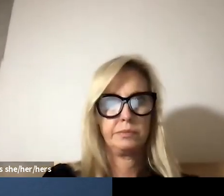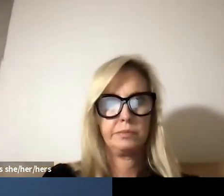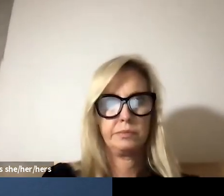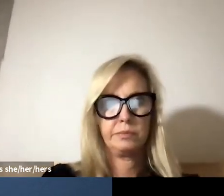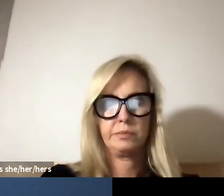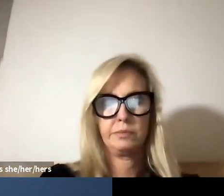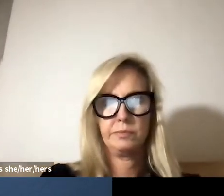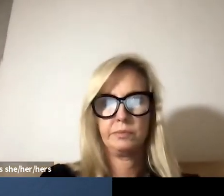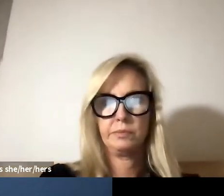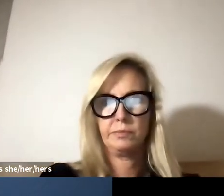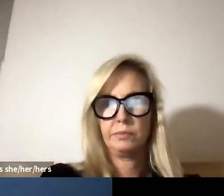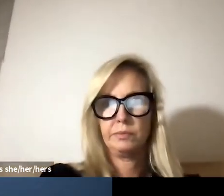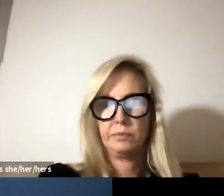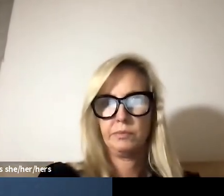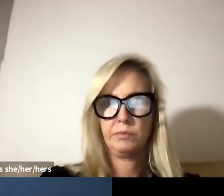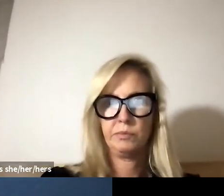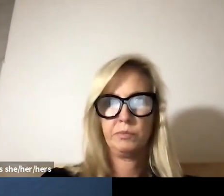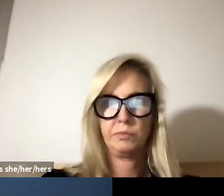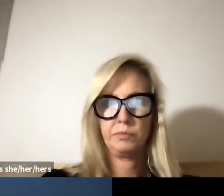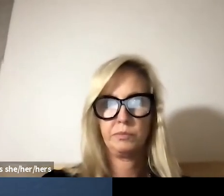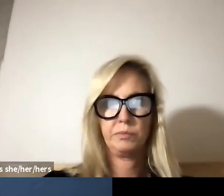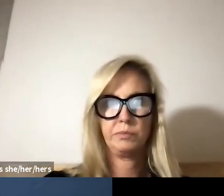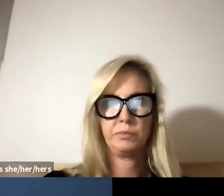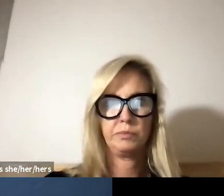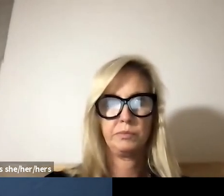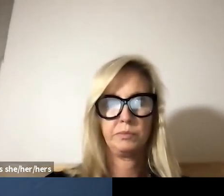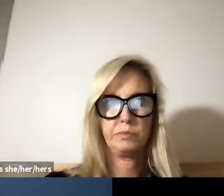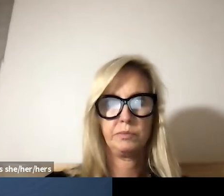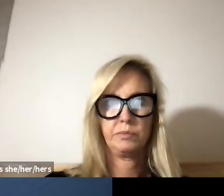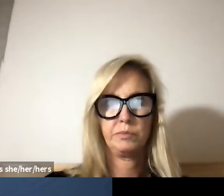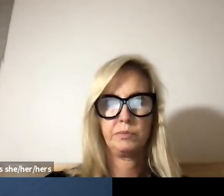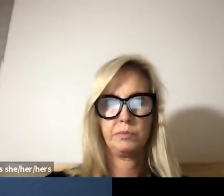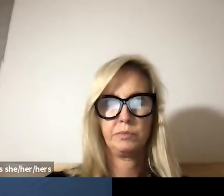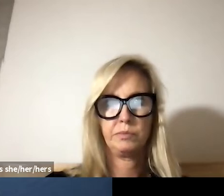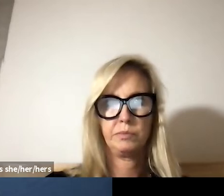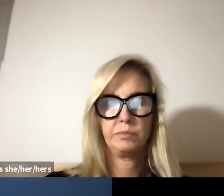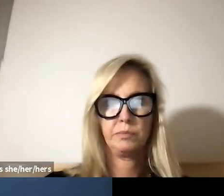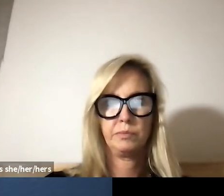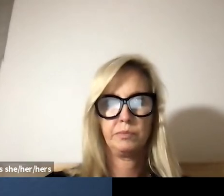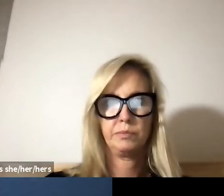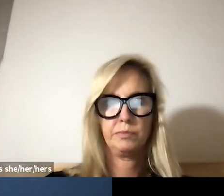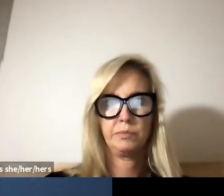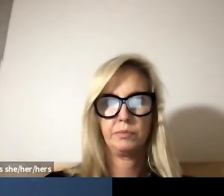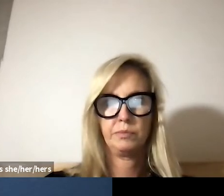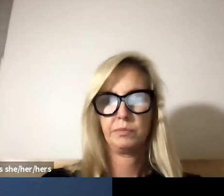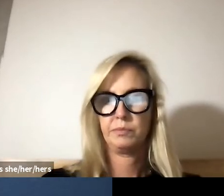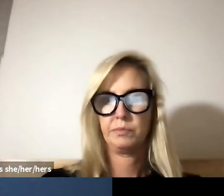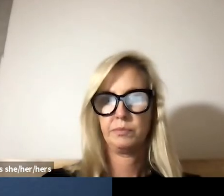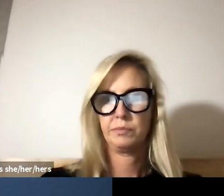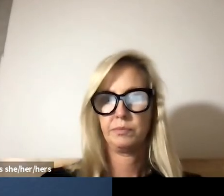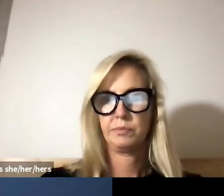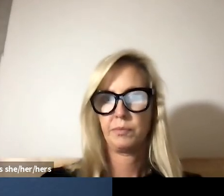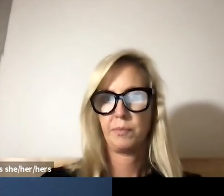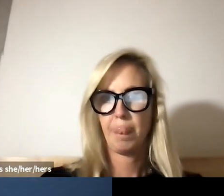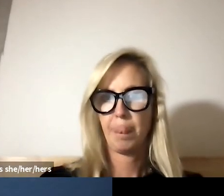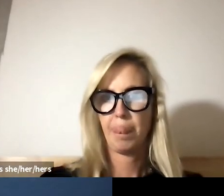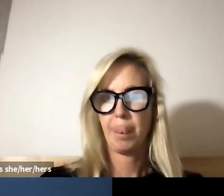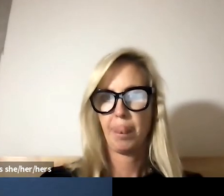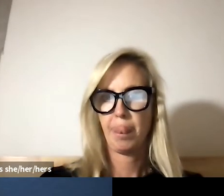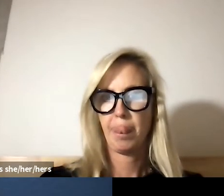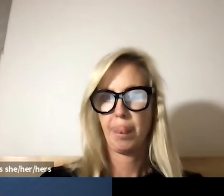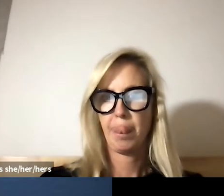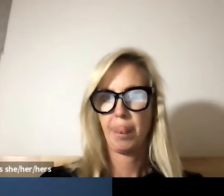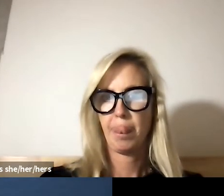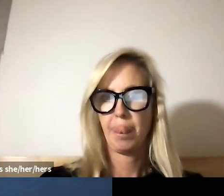thank you very much and now dr. maldonado please lead us in the pledge of allegiance thank you please stand face the